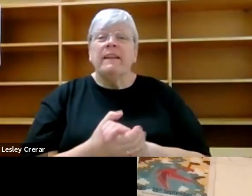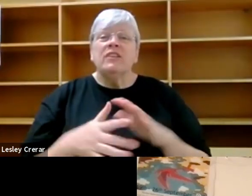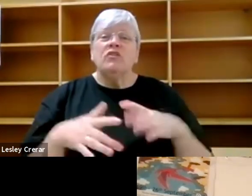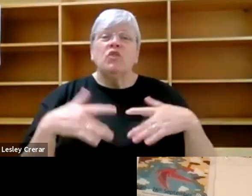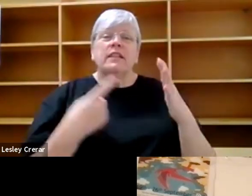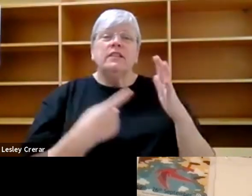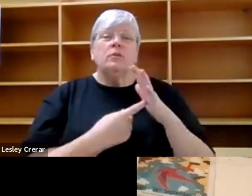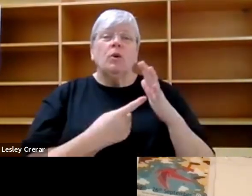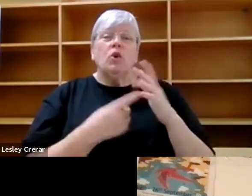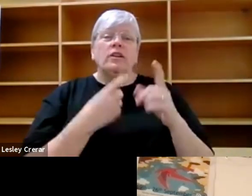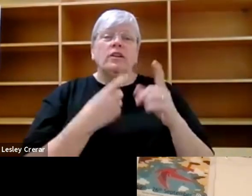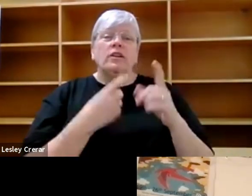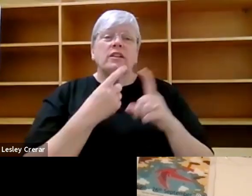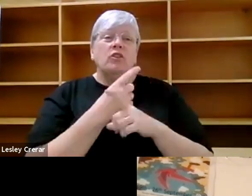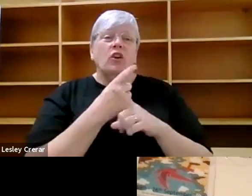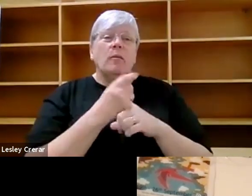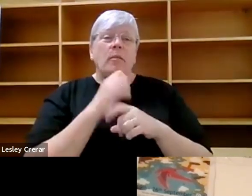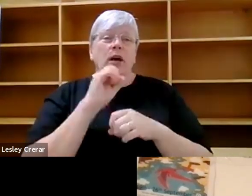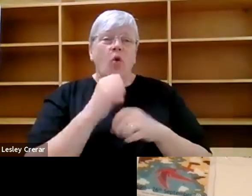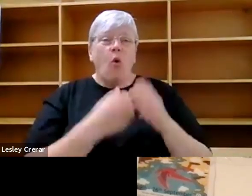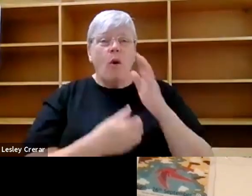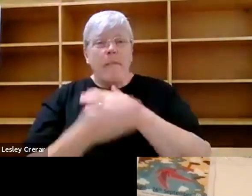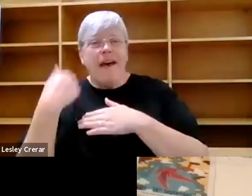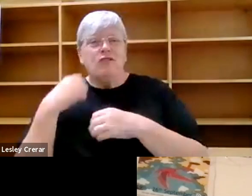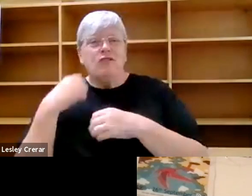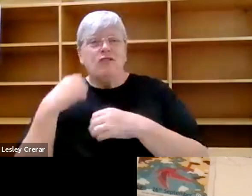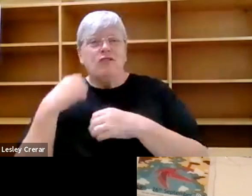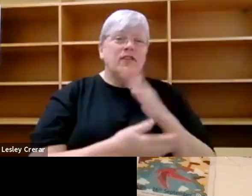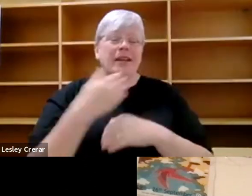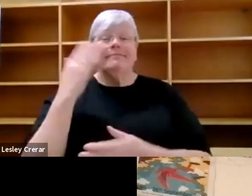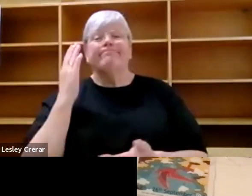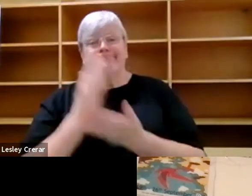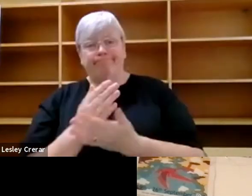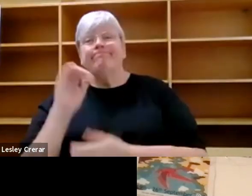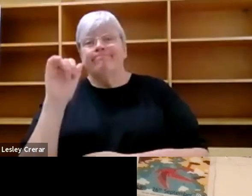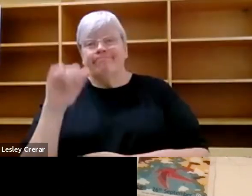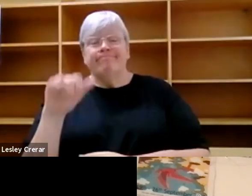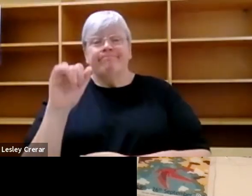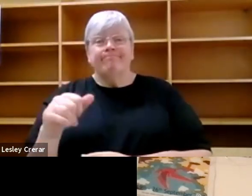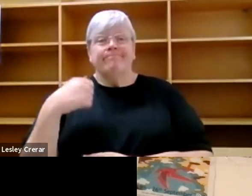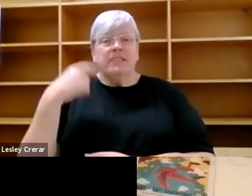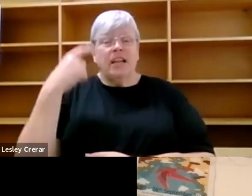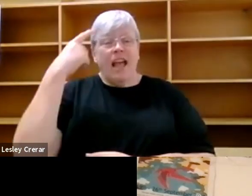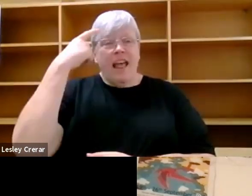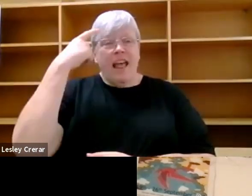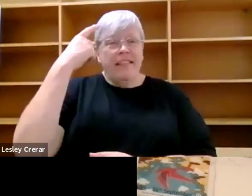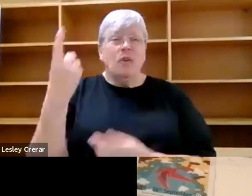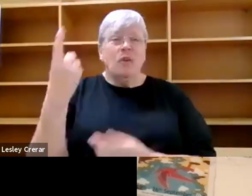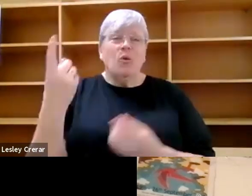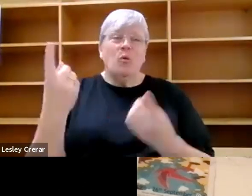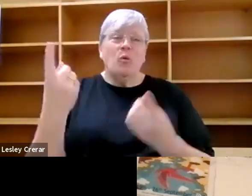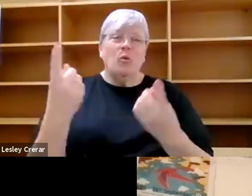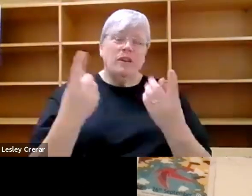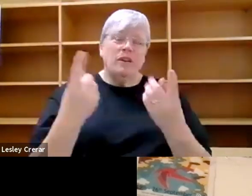discussing your own past or your mother's? Yeah, absolutely. I think, you know, one of the core motivations